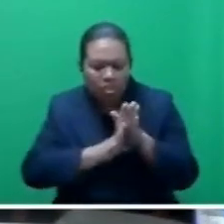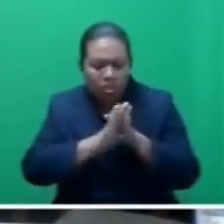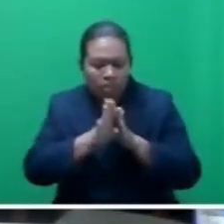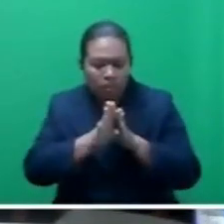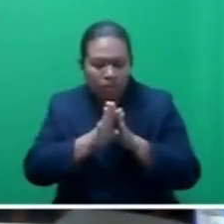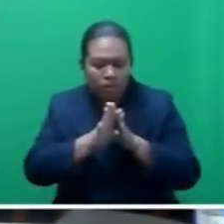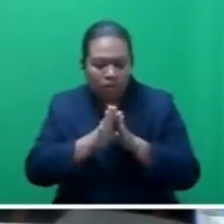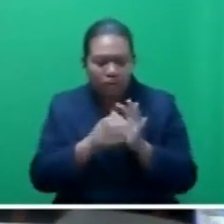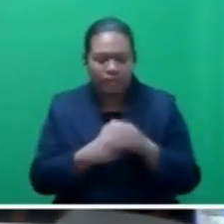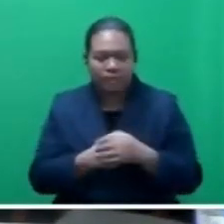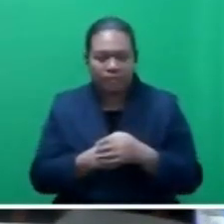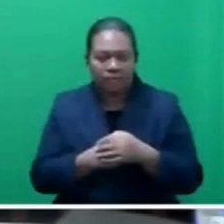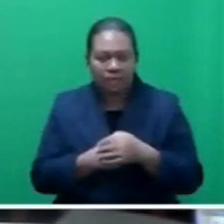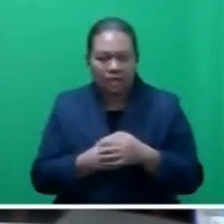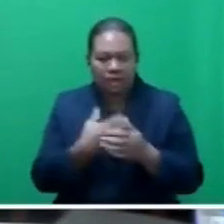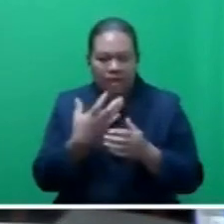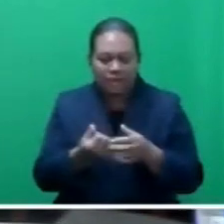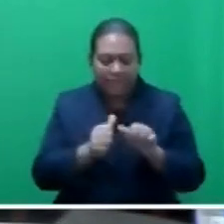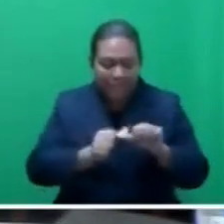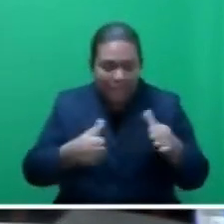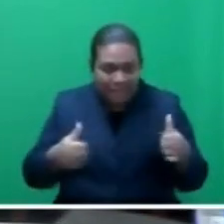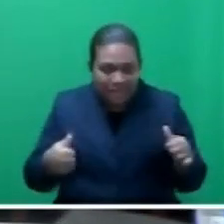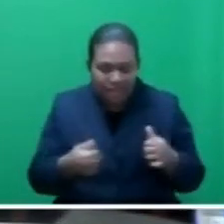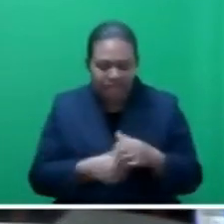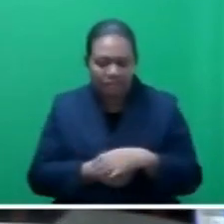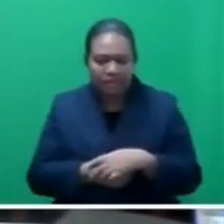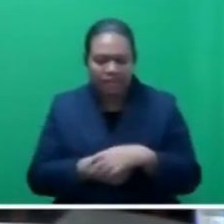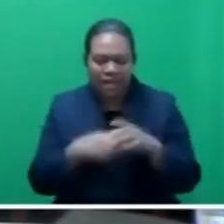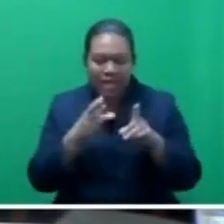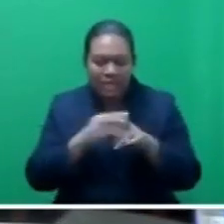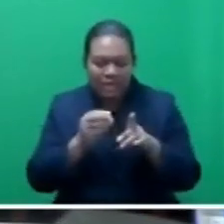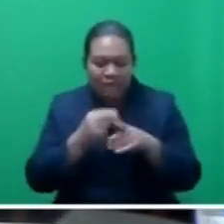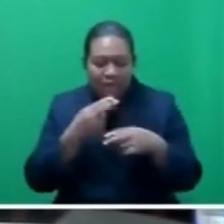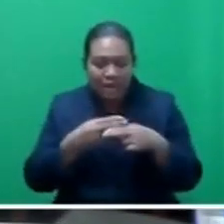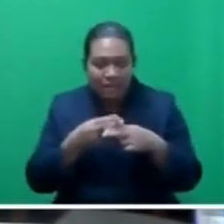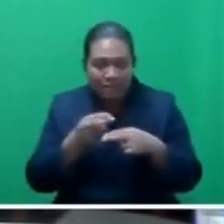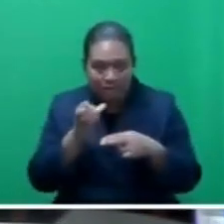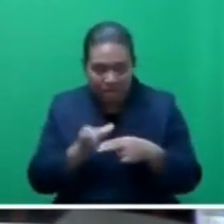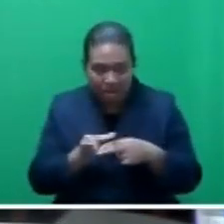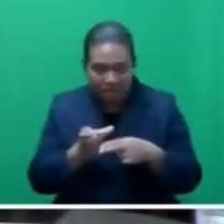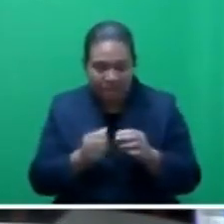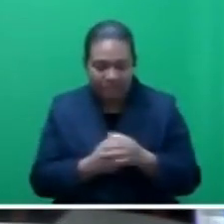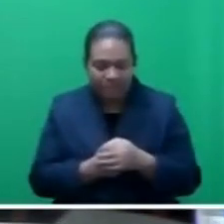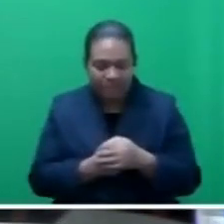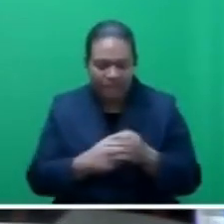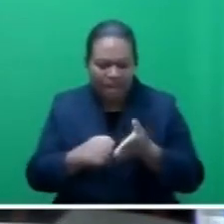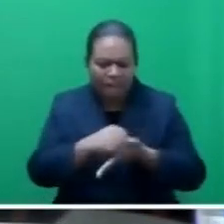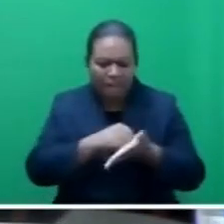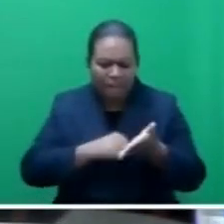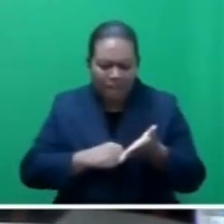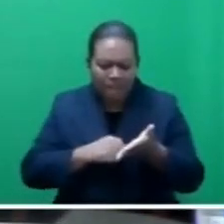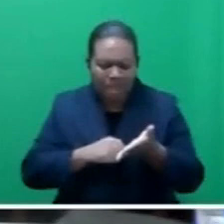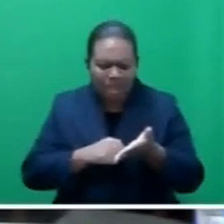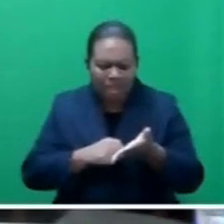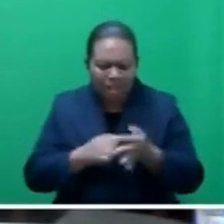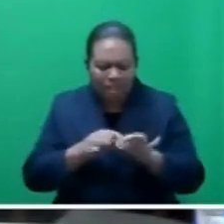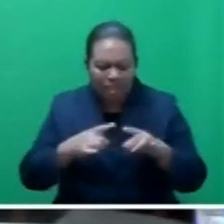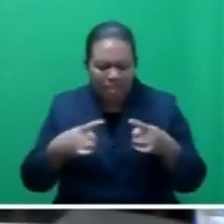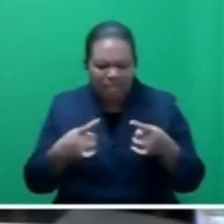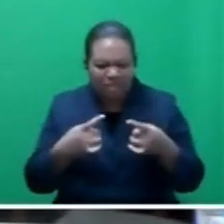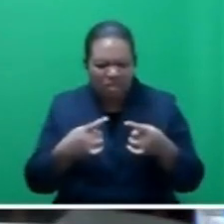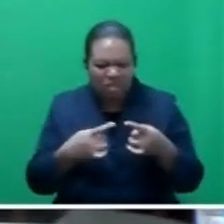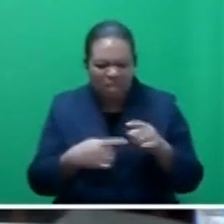capacity of the existing assets, for example, a farmer buying an additional implement for the tractor,